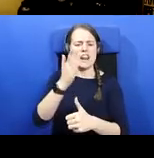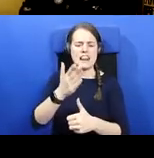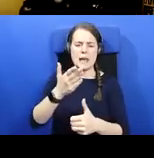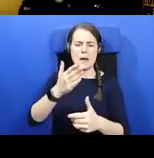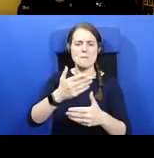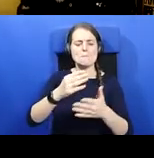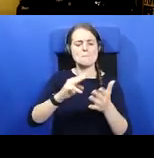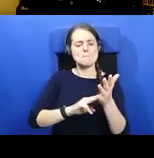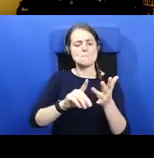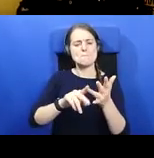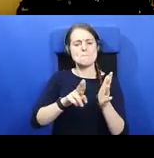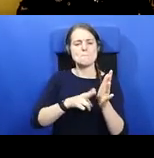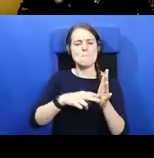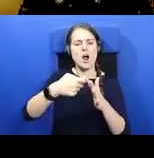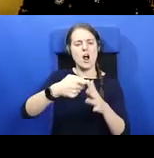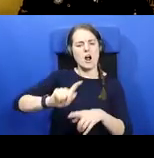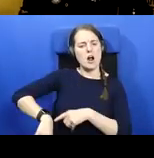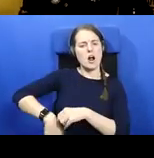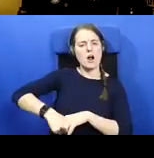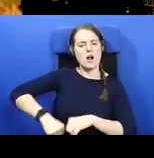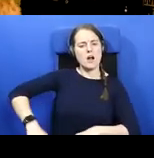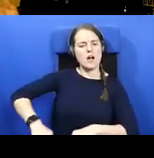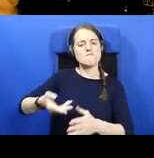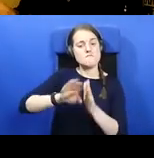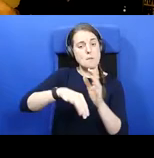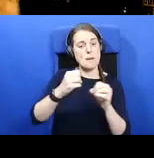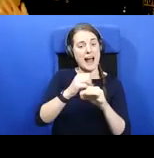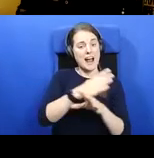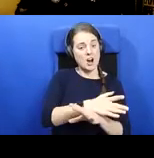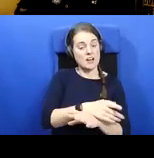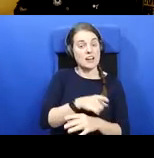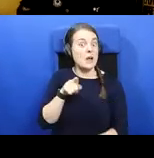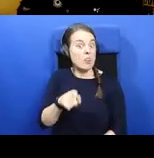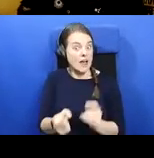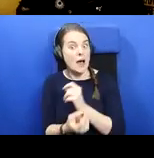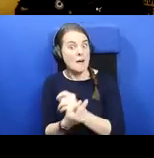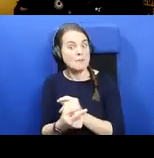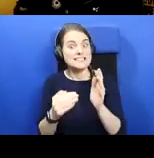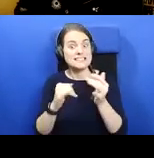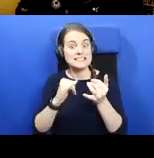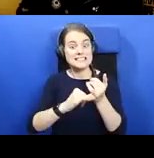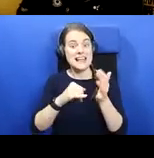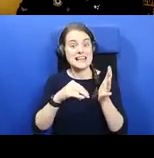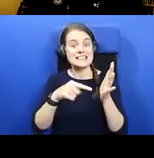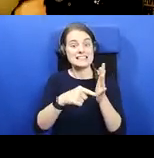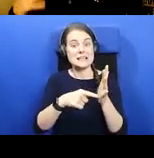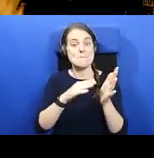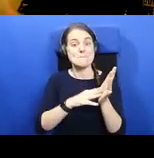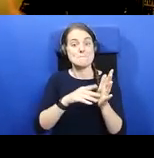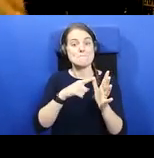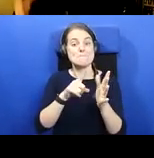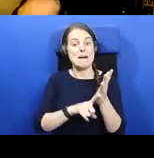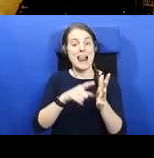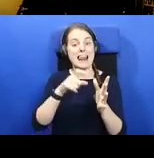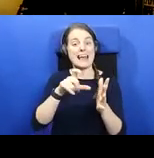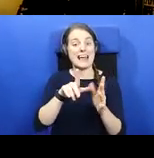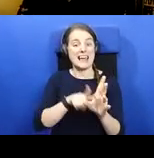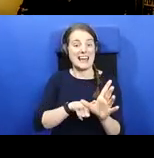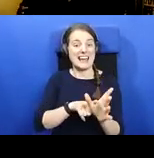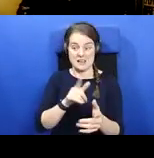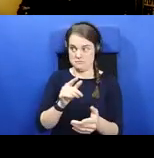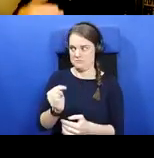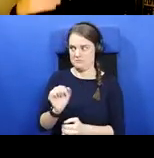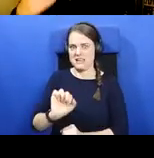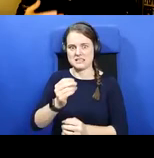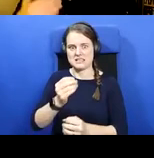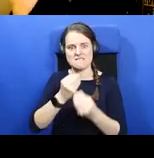Now, this occurs in the life of Saint Malachy, whose feast day it actually is today. And in his life, his biographer